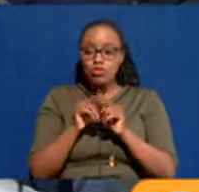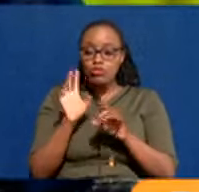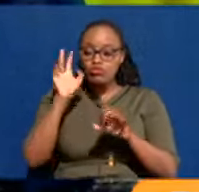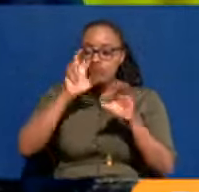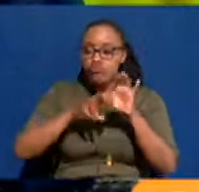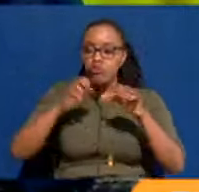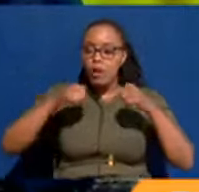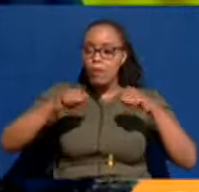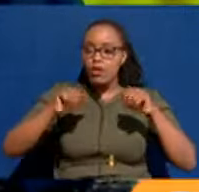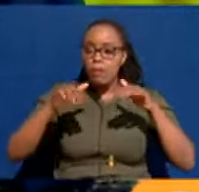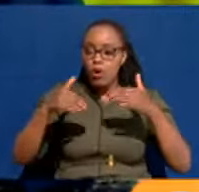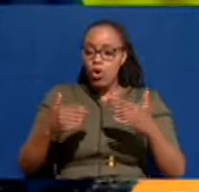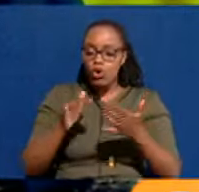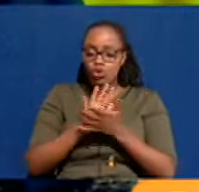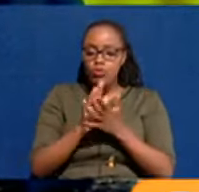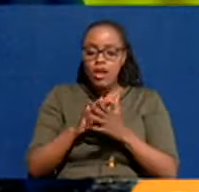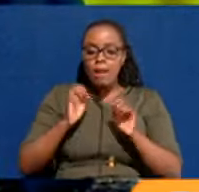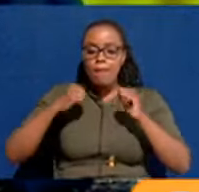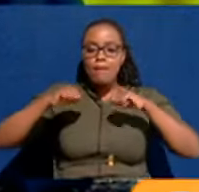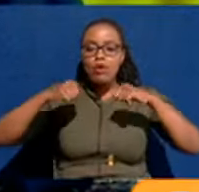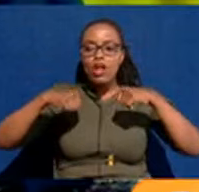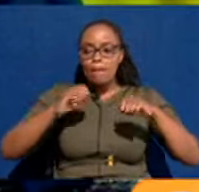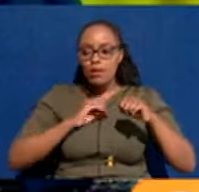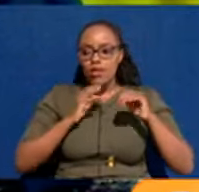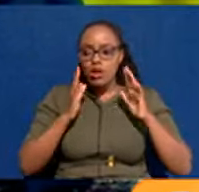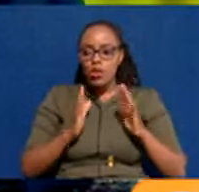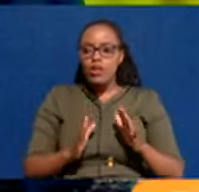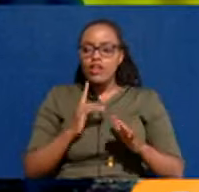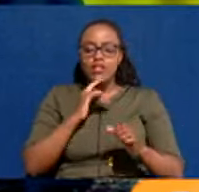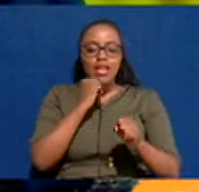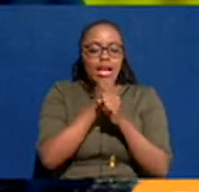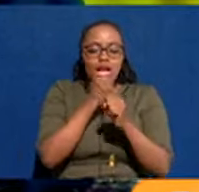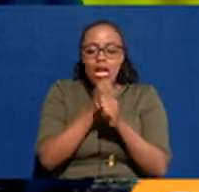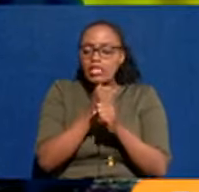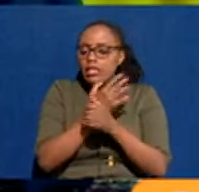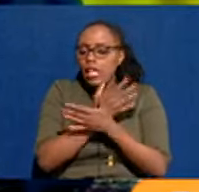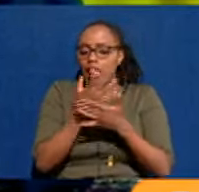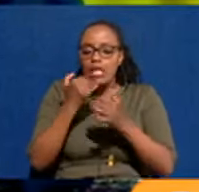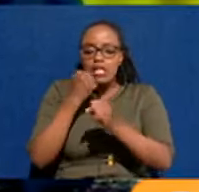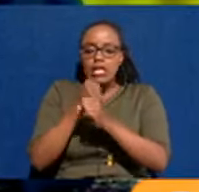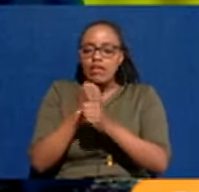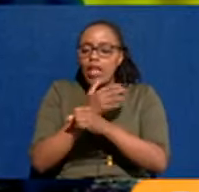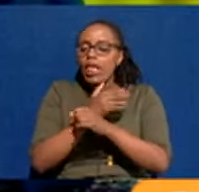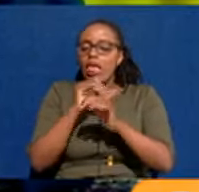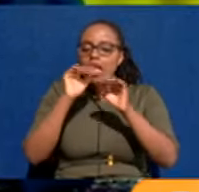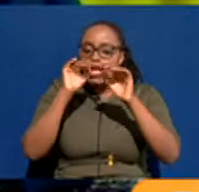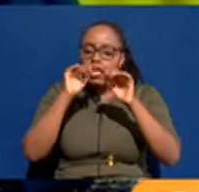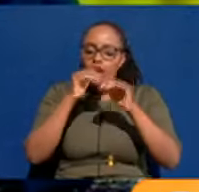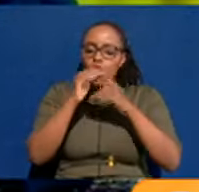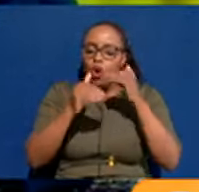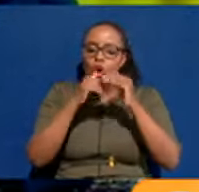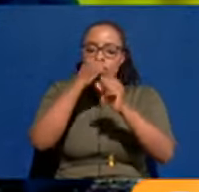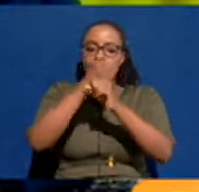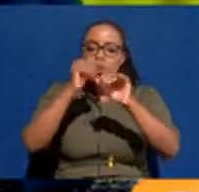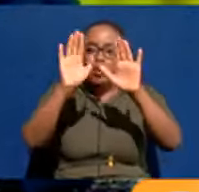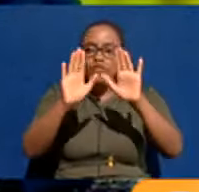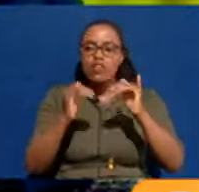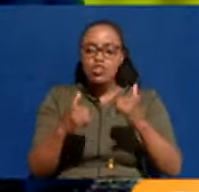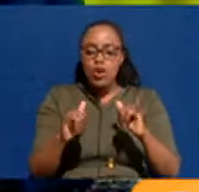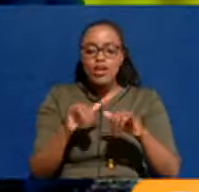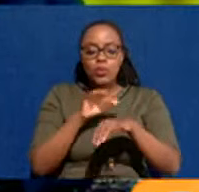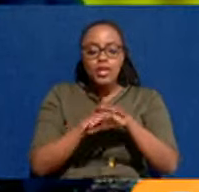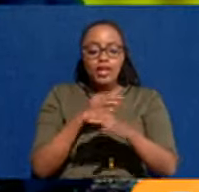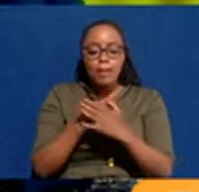border or to be a Boda Boda rider. And we said, kazi ni kazi. Every hassle matters. They're also trying to feed their